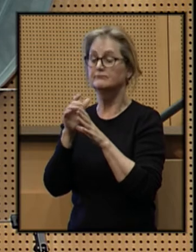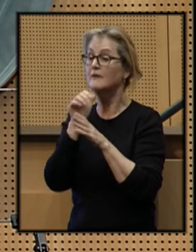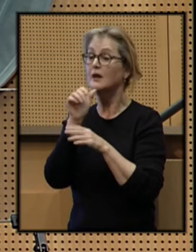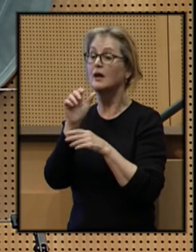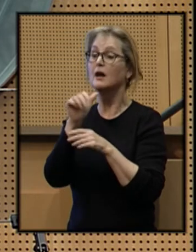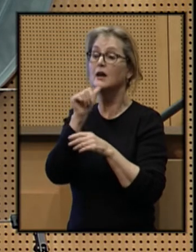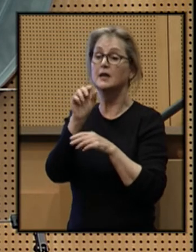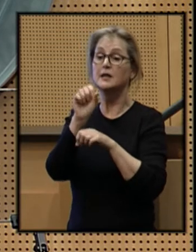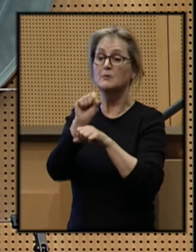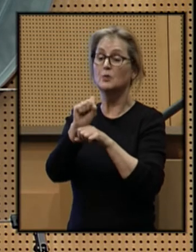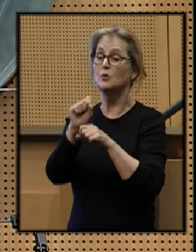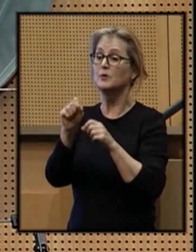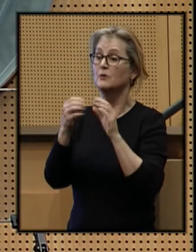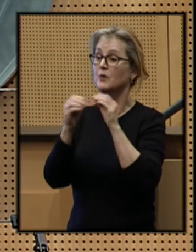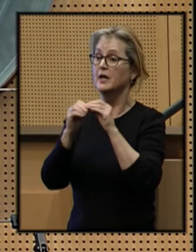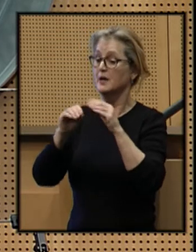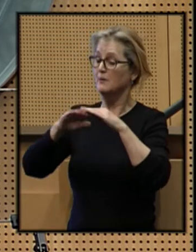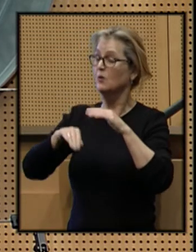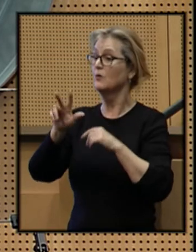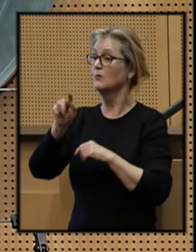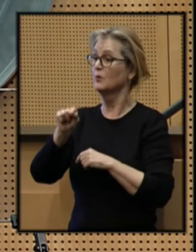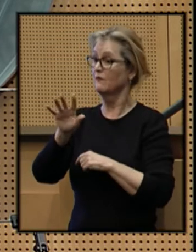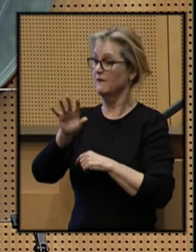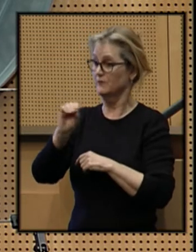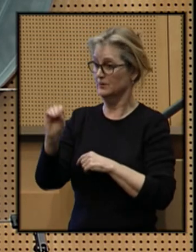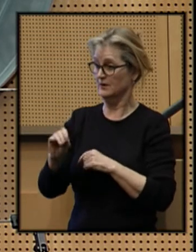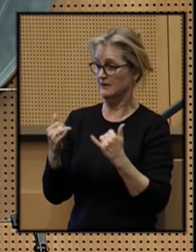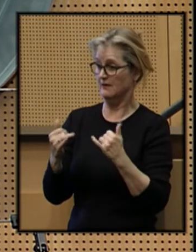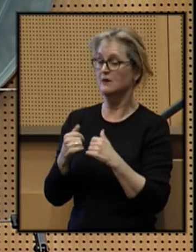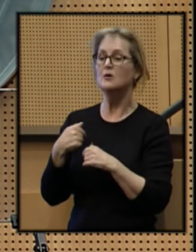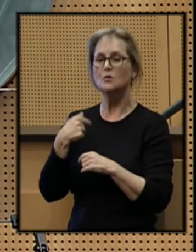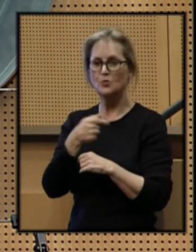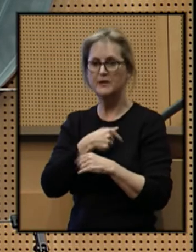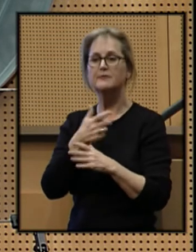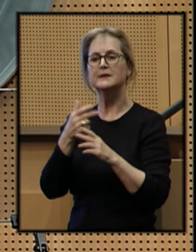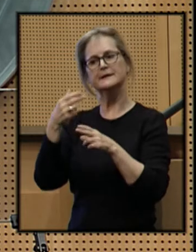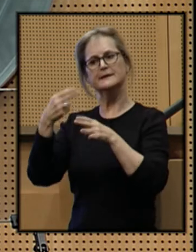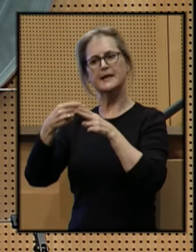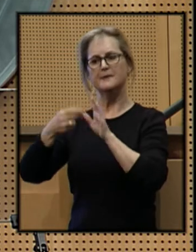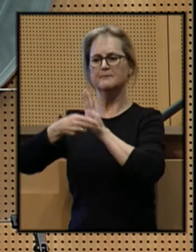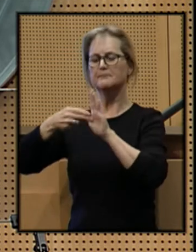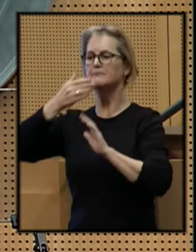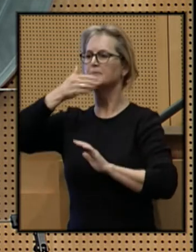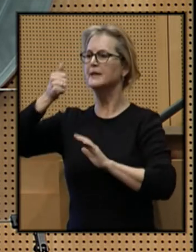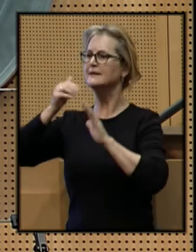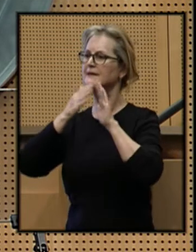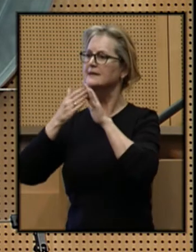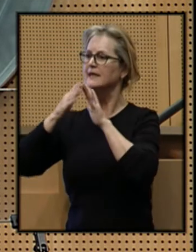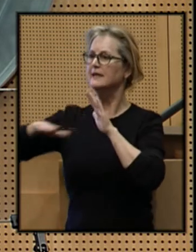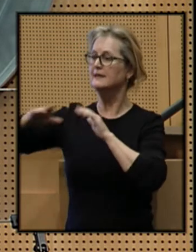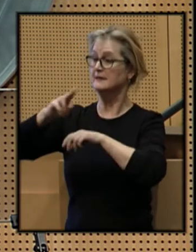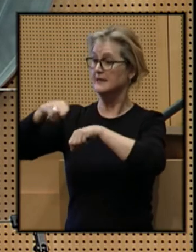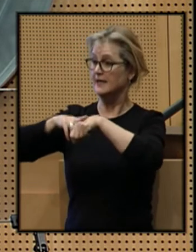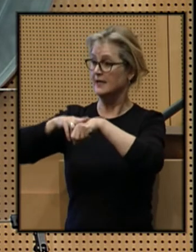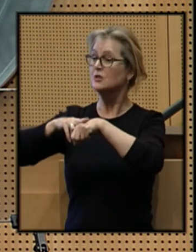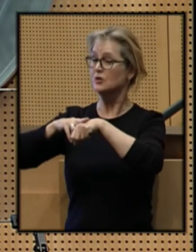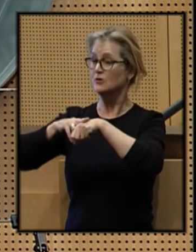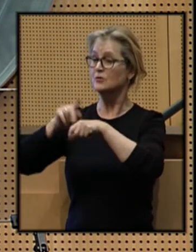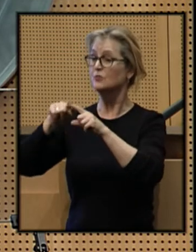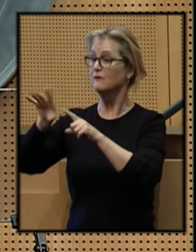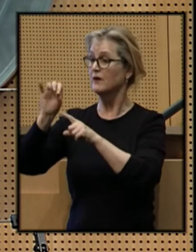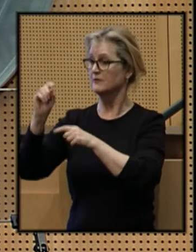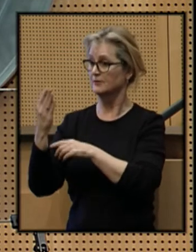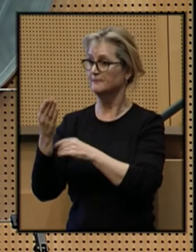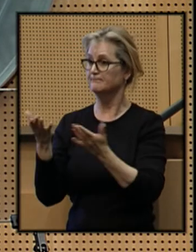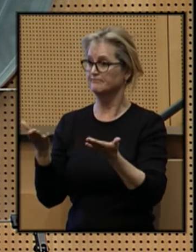rate that is below 3.5%. We have been named the best city in the nation to find a job.